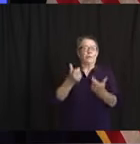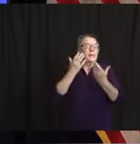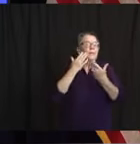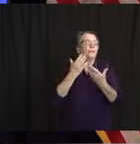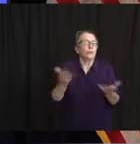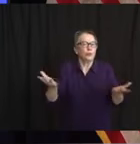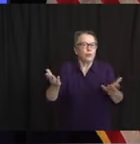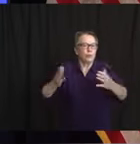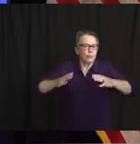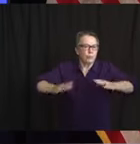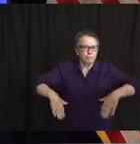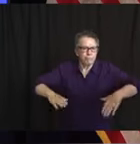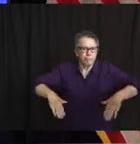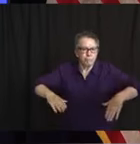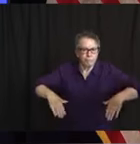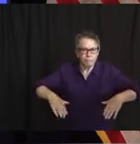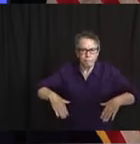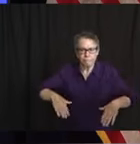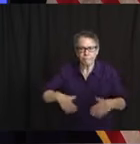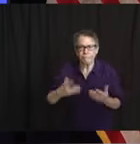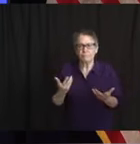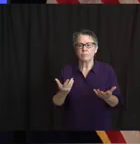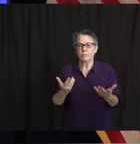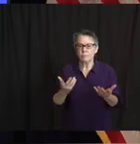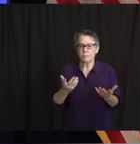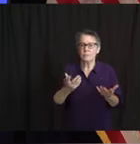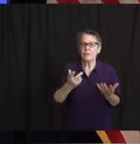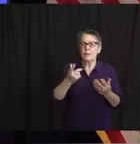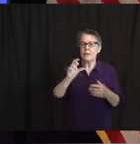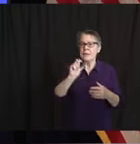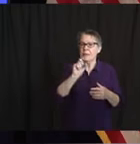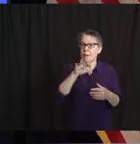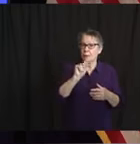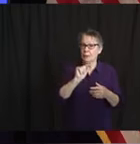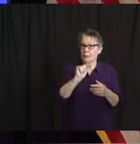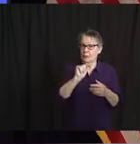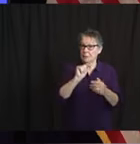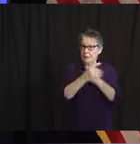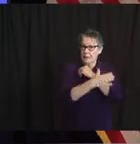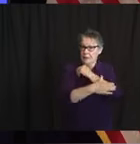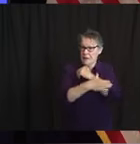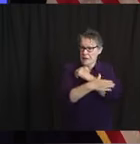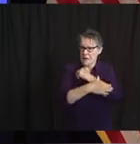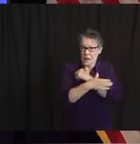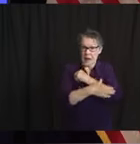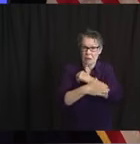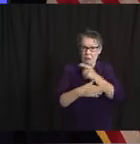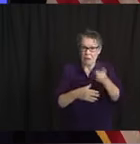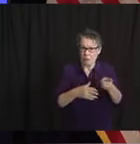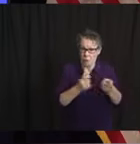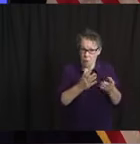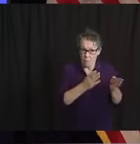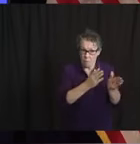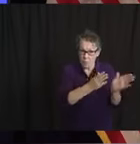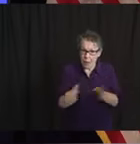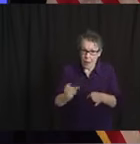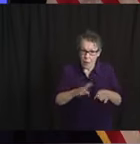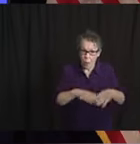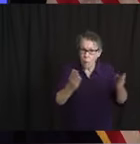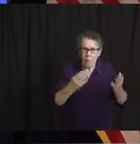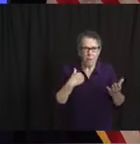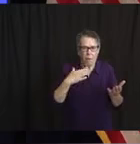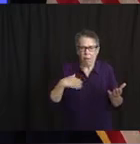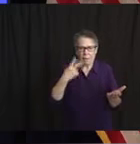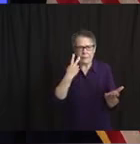Morris County plan, I think, yesterday. Very happy to see folks really thinking this through at a tactical level, but we move